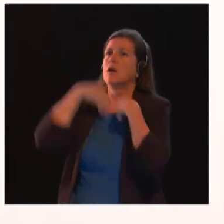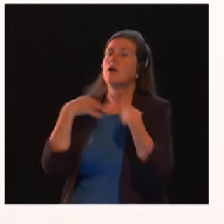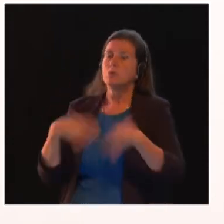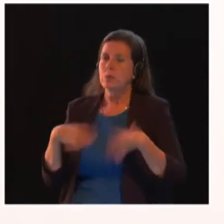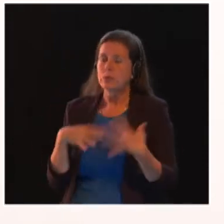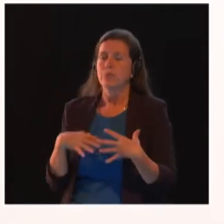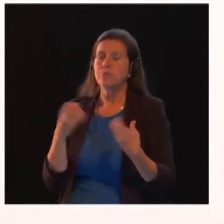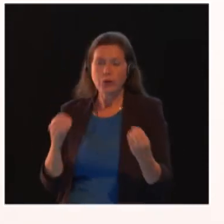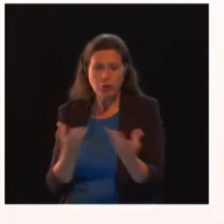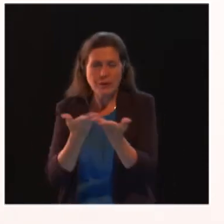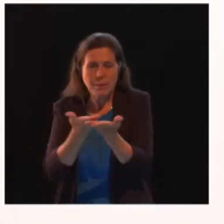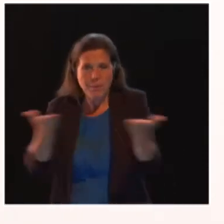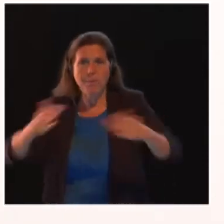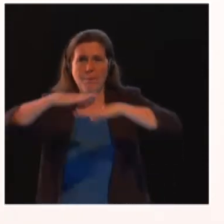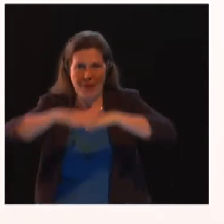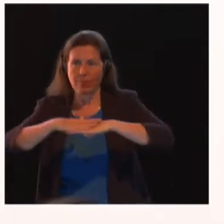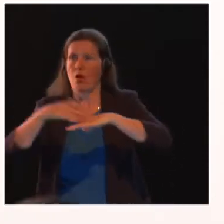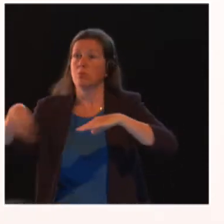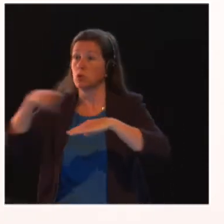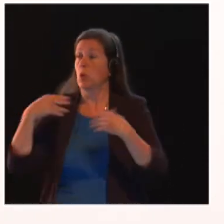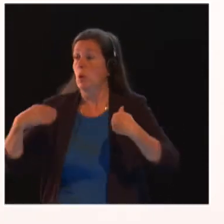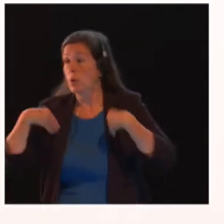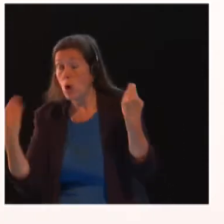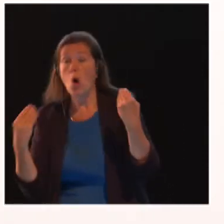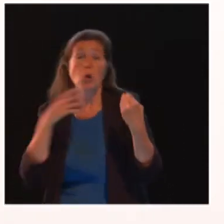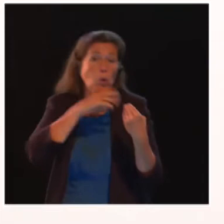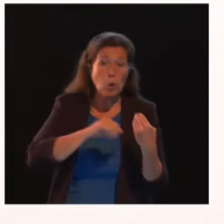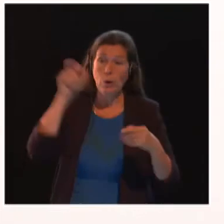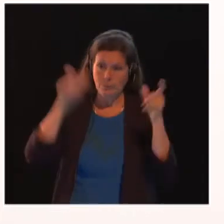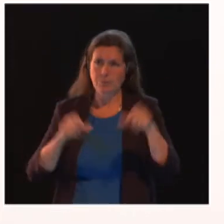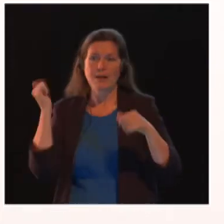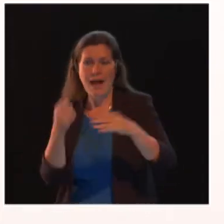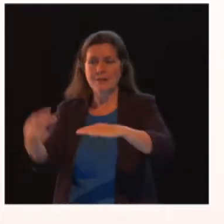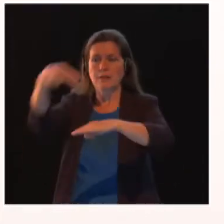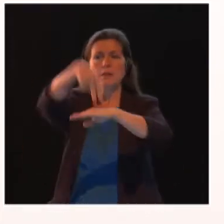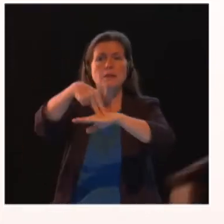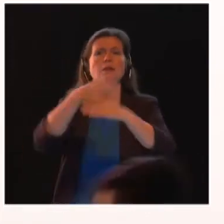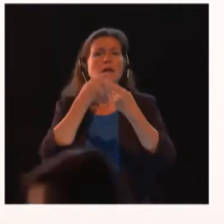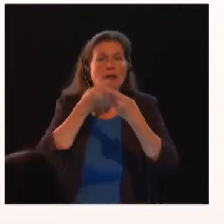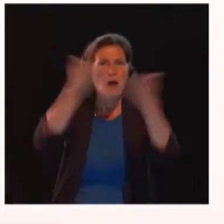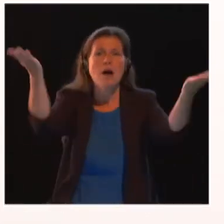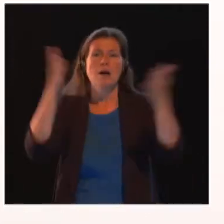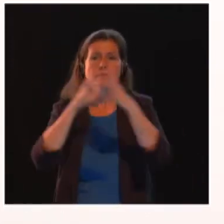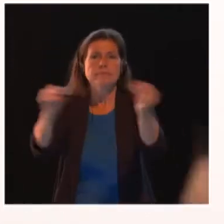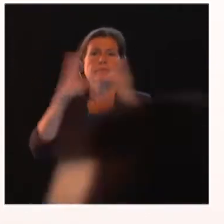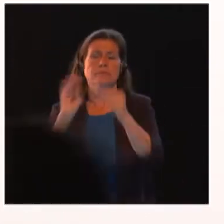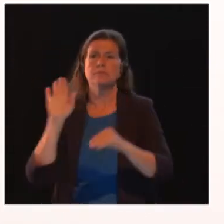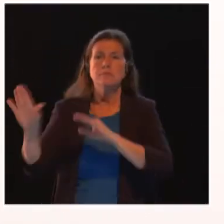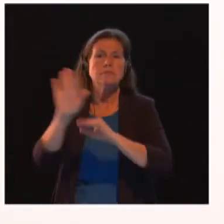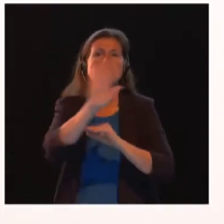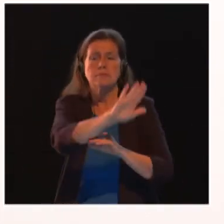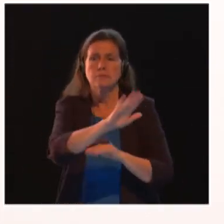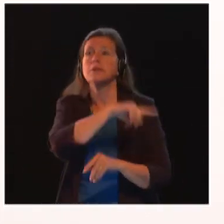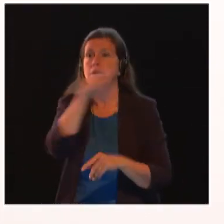engaging young and old people to be the spokesperson about their own reality is probably one of the